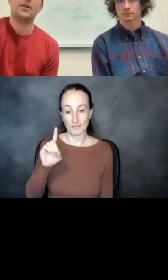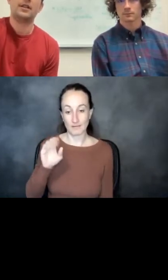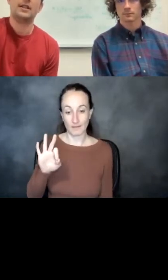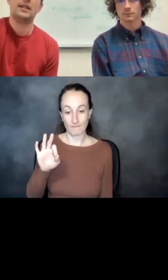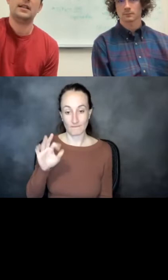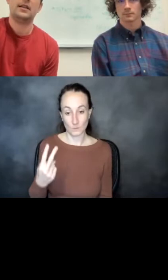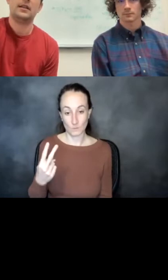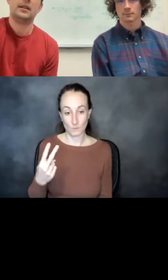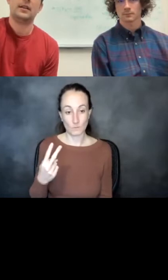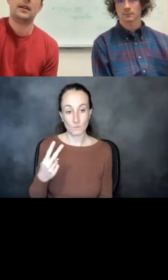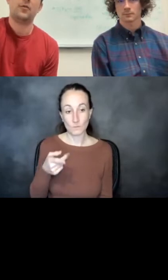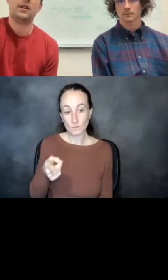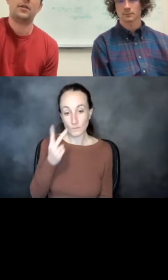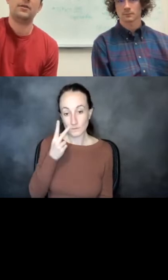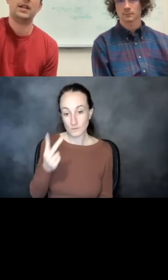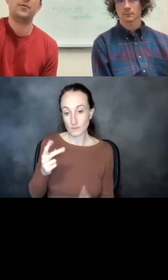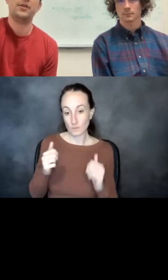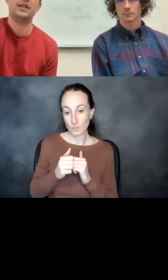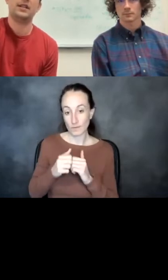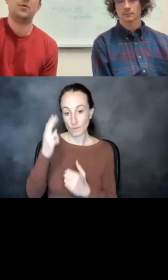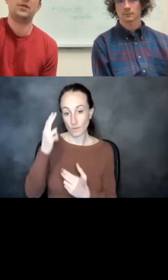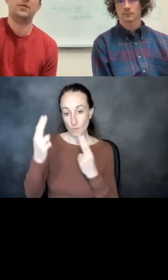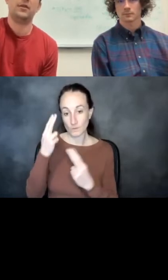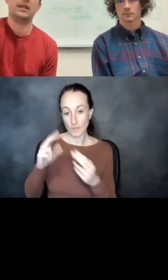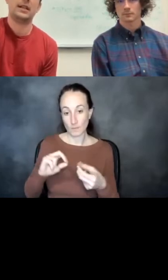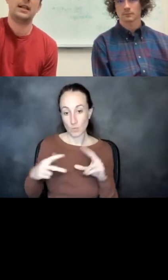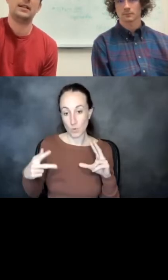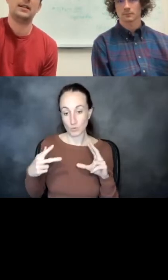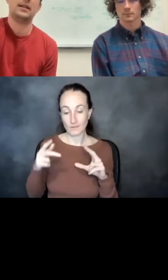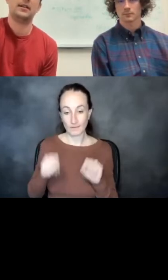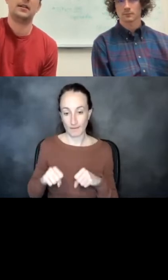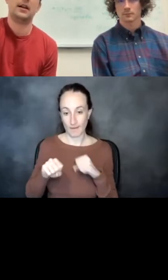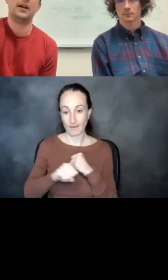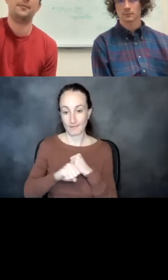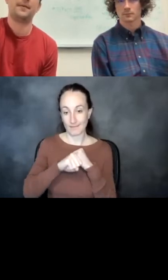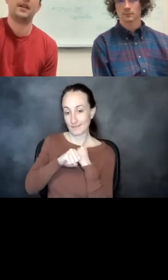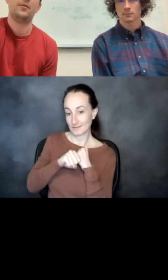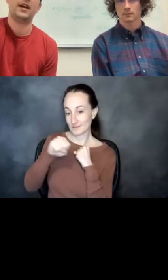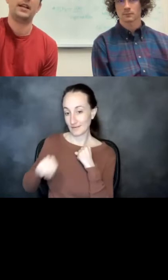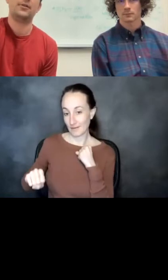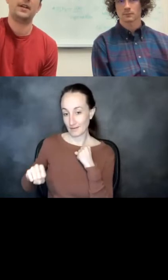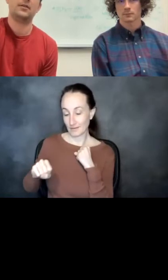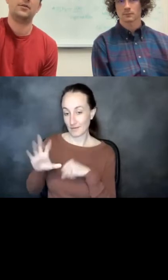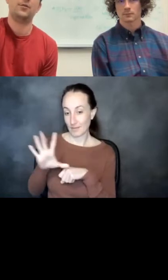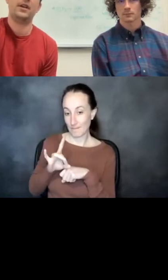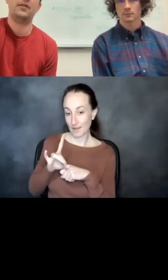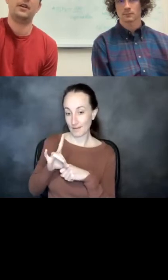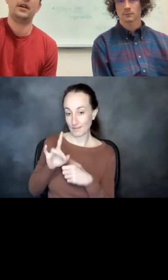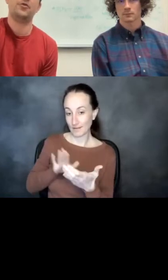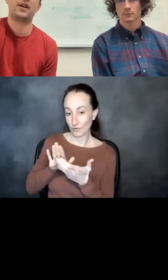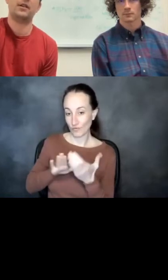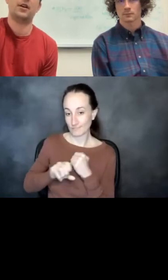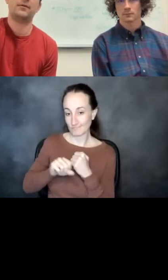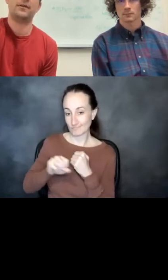You can see that with the hallucinated protein, it's able to extend the binding interface a little bit